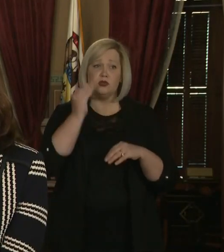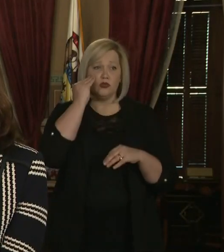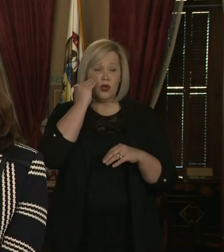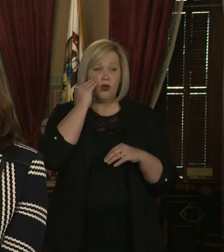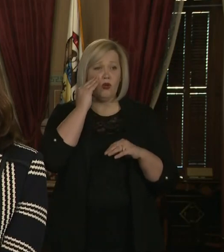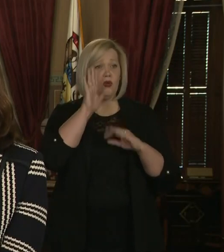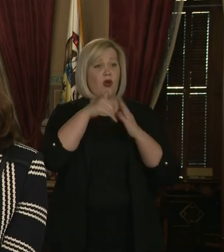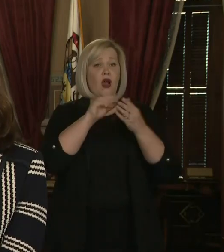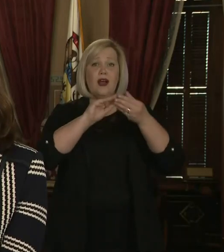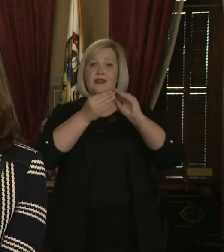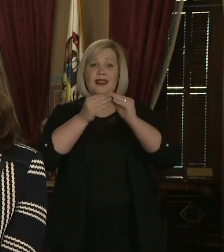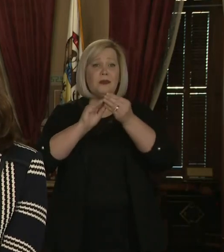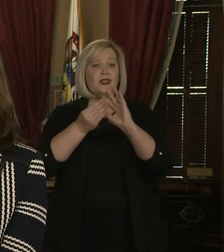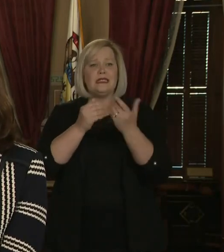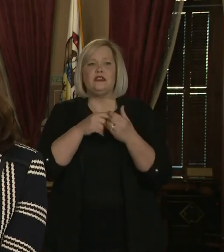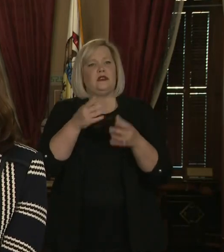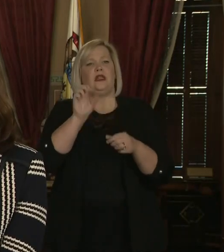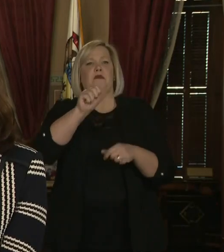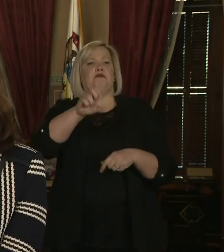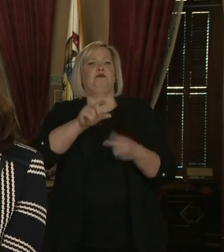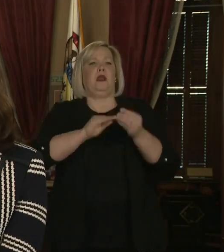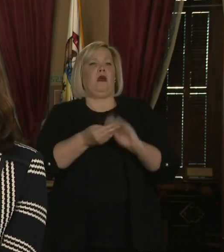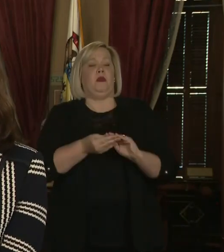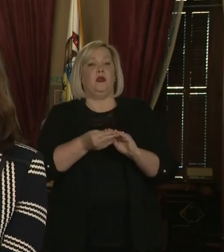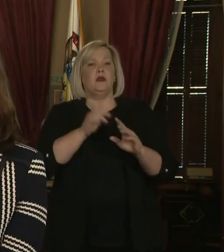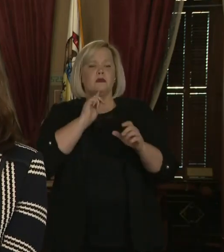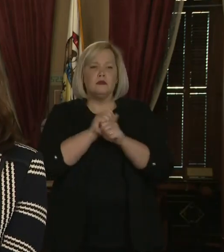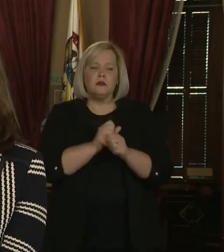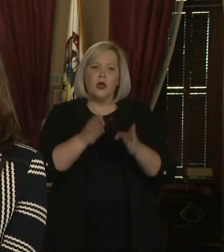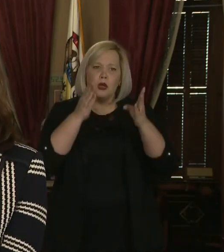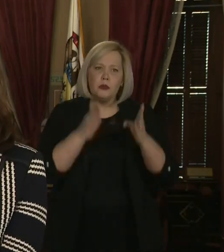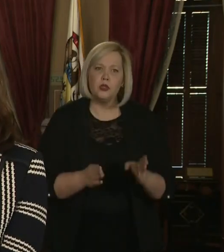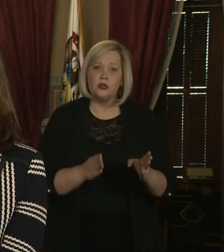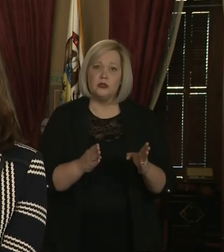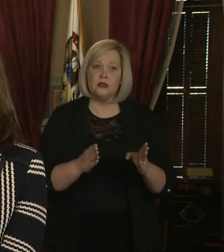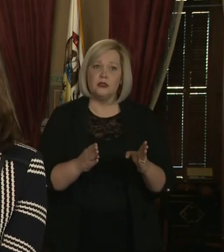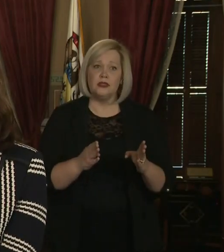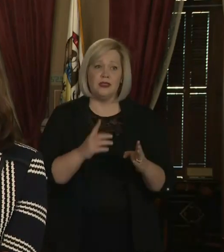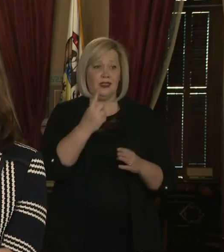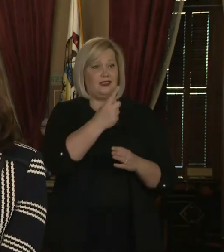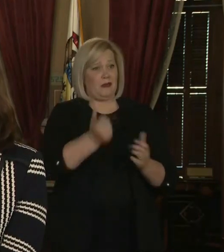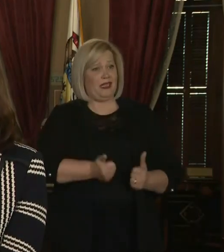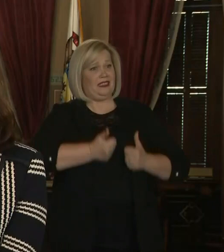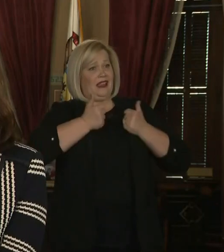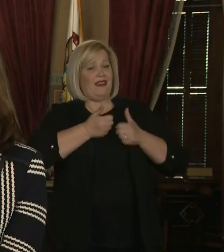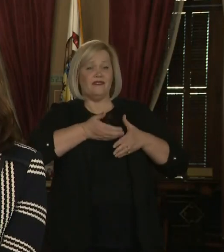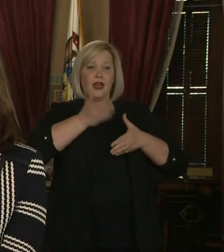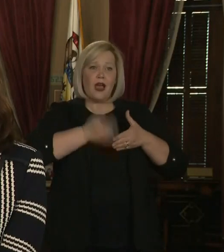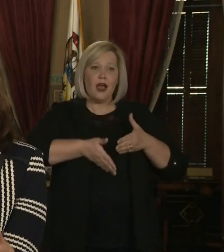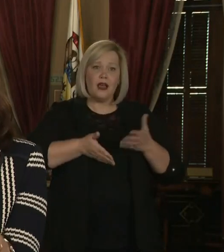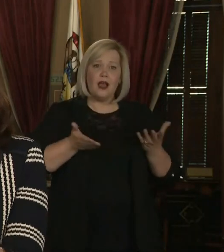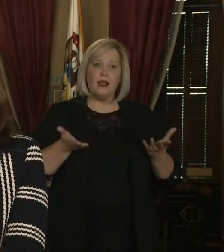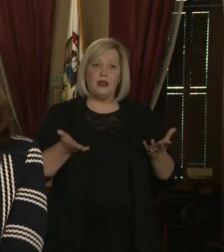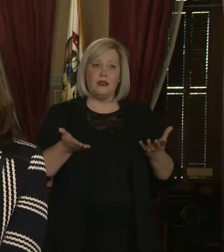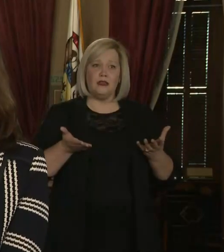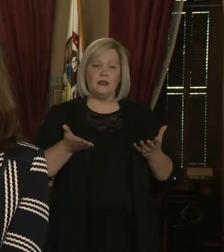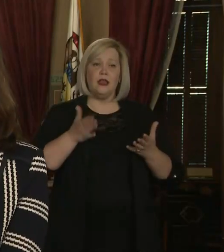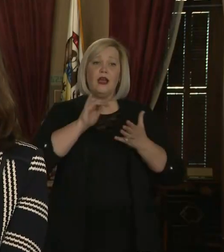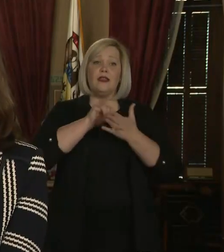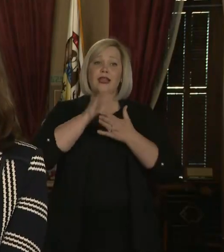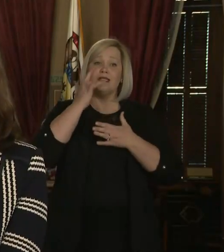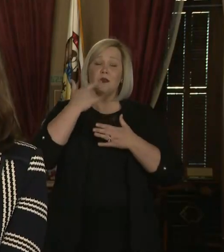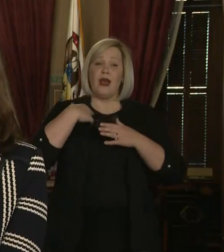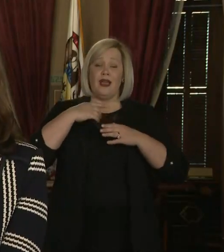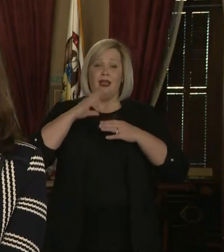numbers is not just a number, it's a person. It's a life that was cut short and that's precisely why stopping the